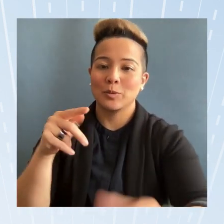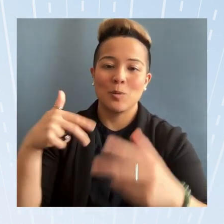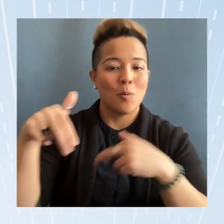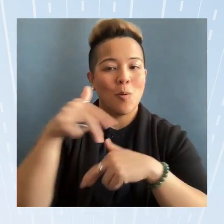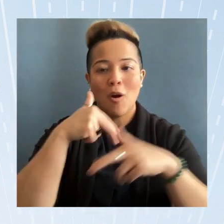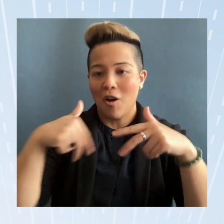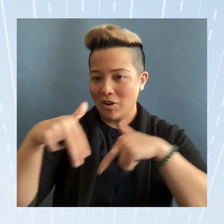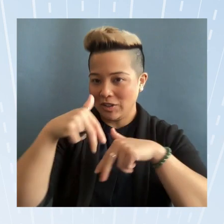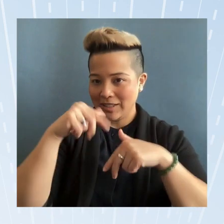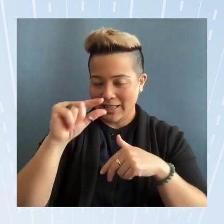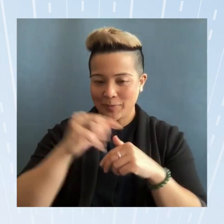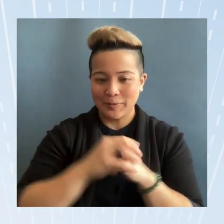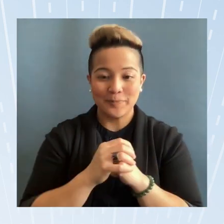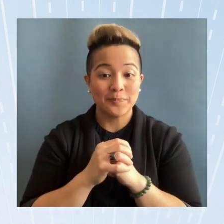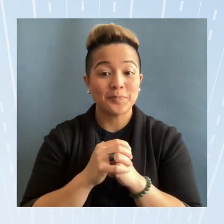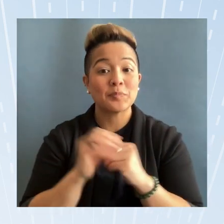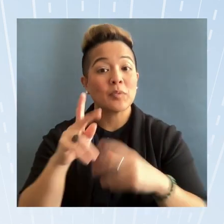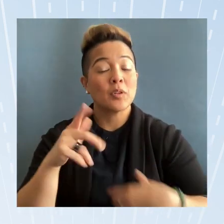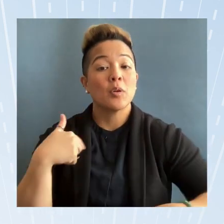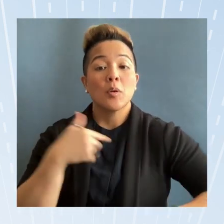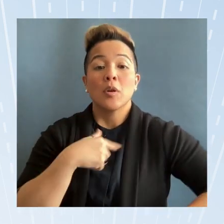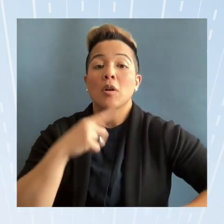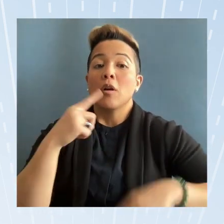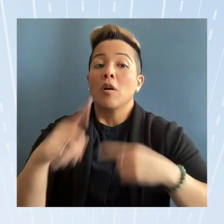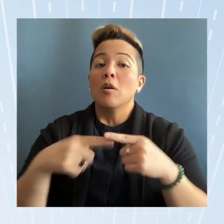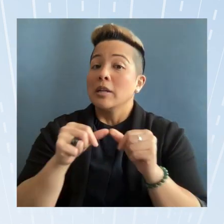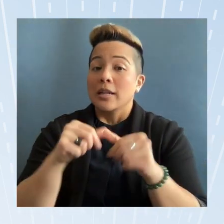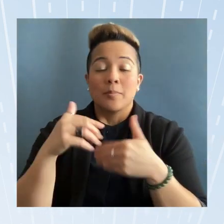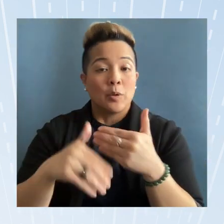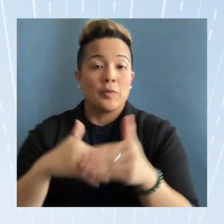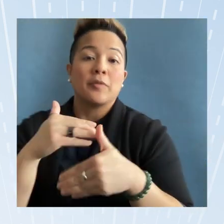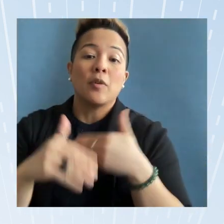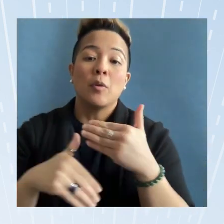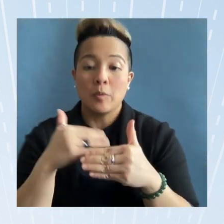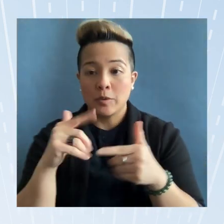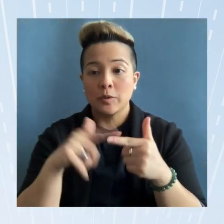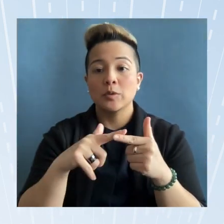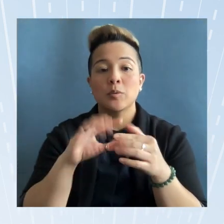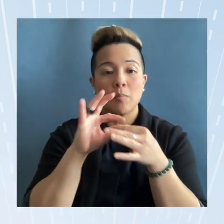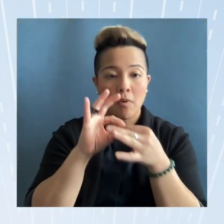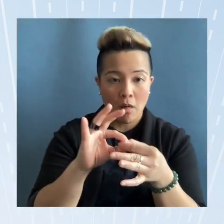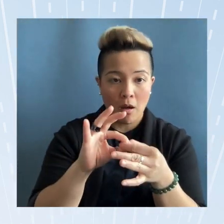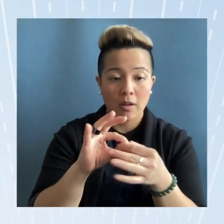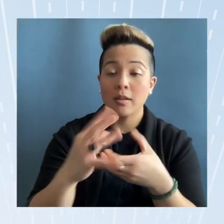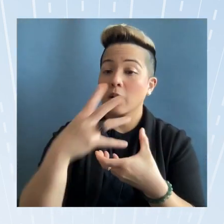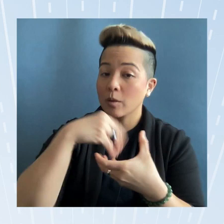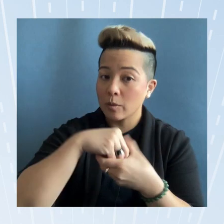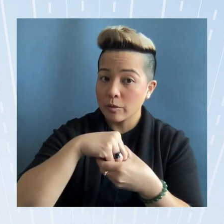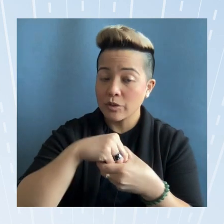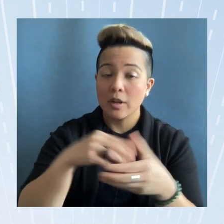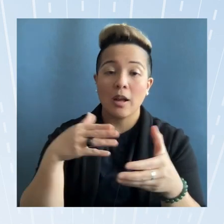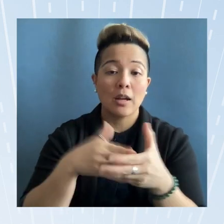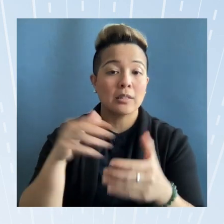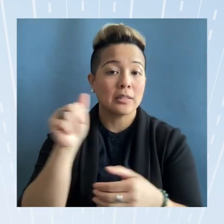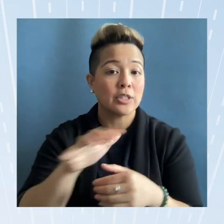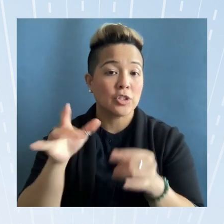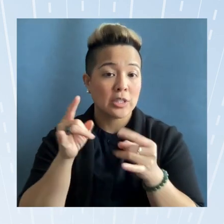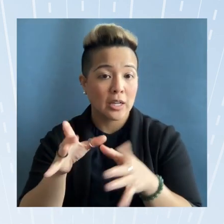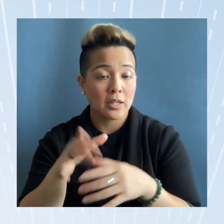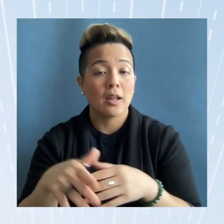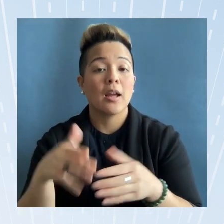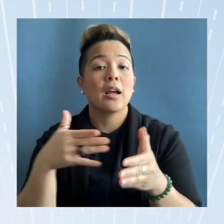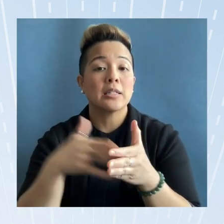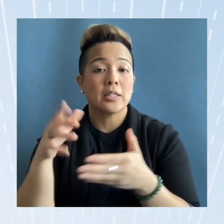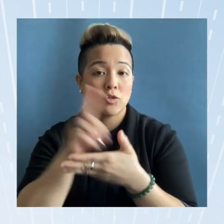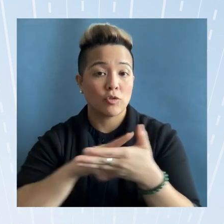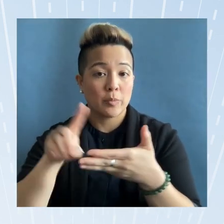okay we are going to keep moving forward to belonging inclusion anti-asian hate anti-discrimination